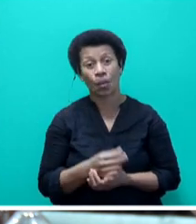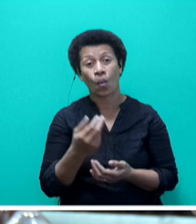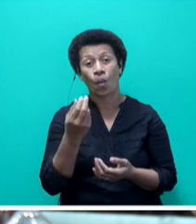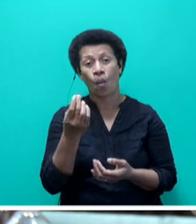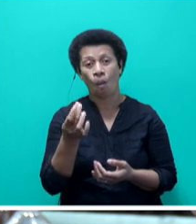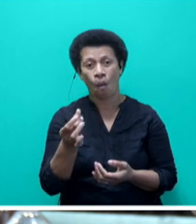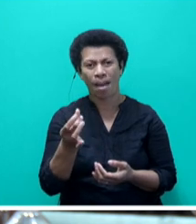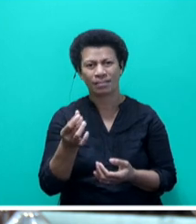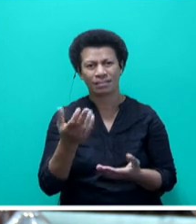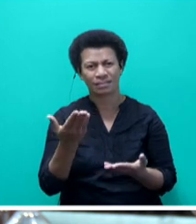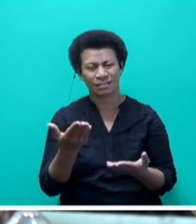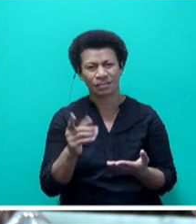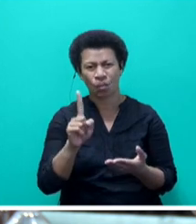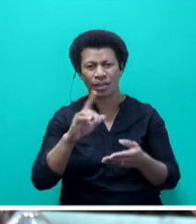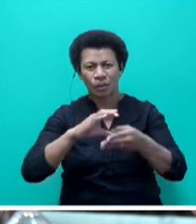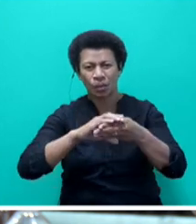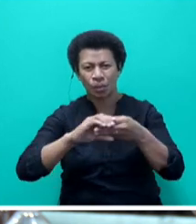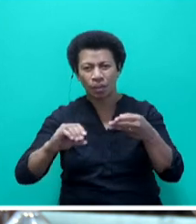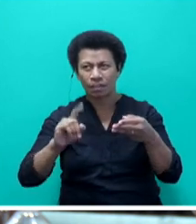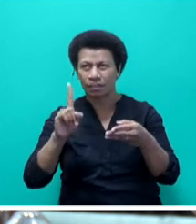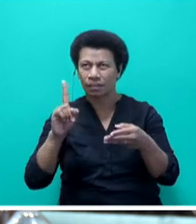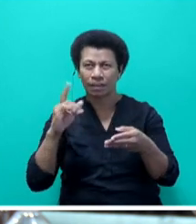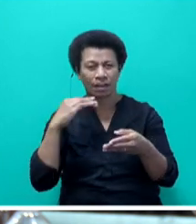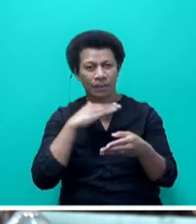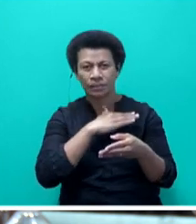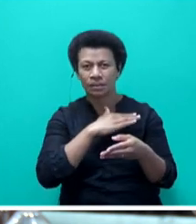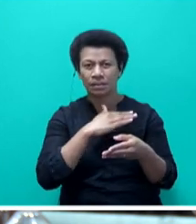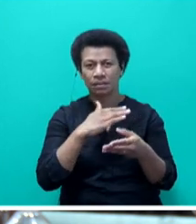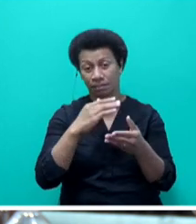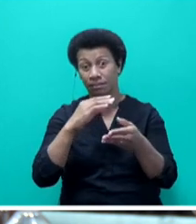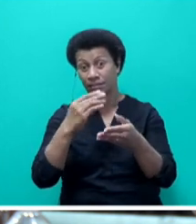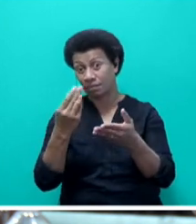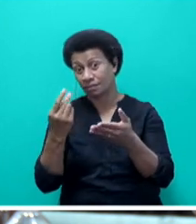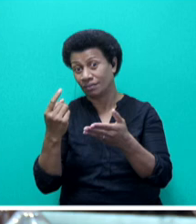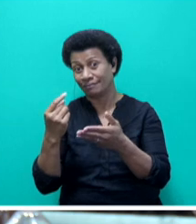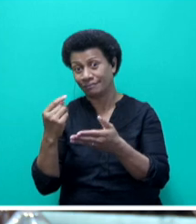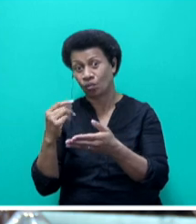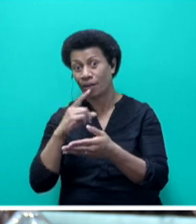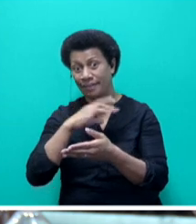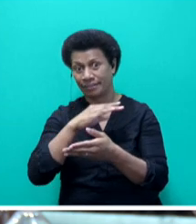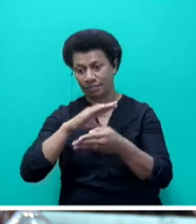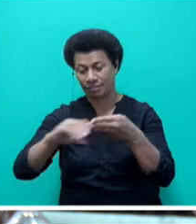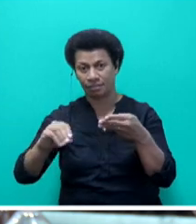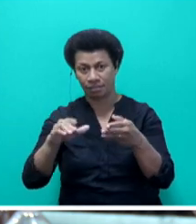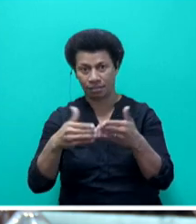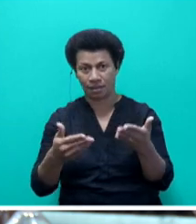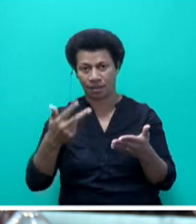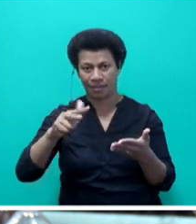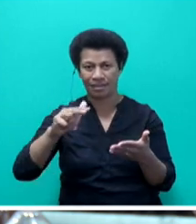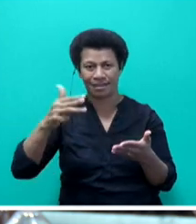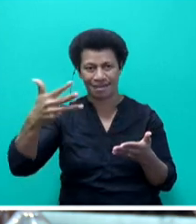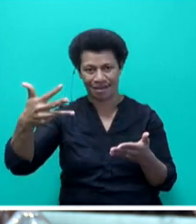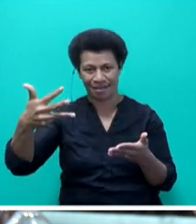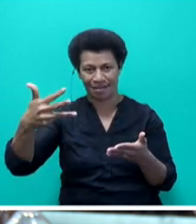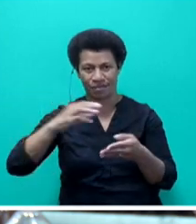cost about $1 U.S. Sorry, $120 U.S. dollars just a few weeks ago. Today it's sitting at $89 a barrel.